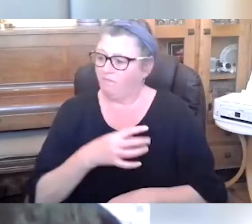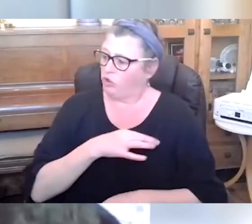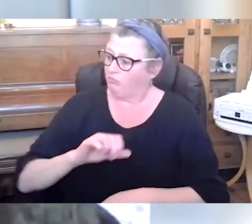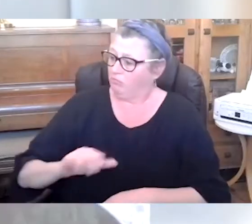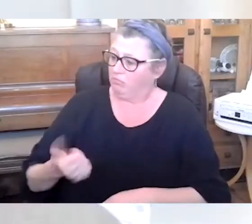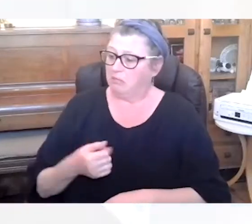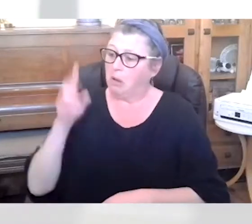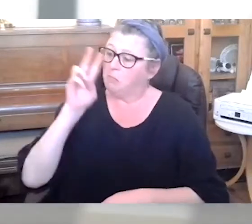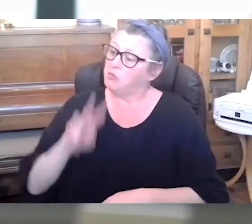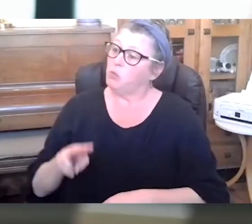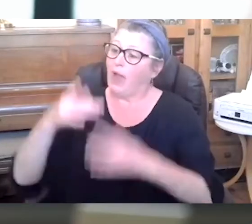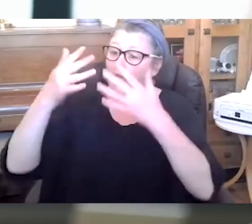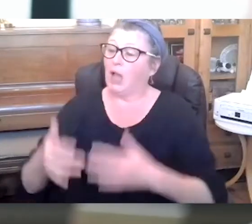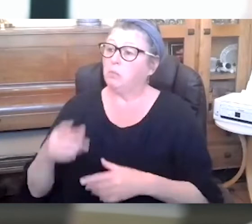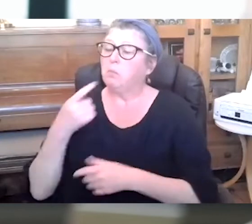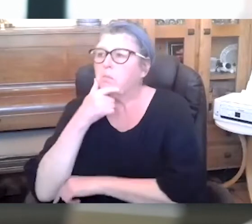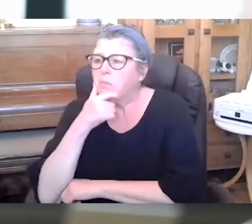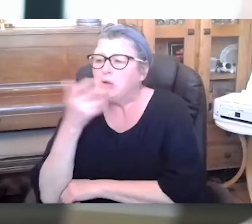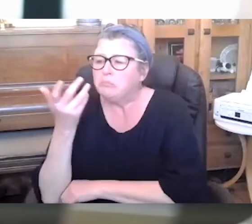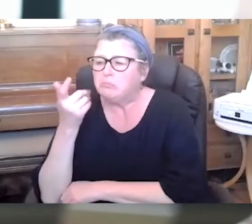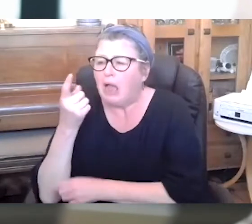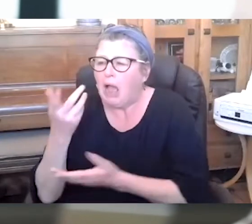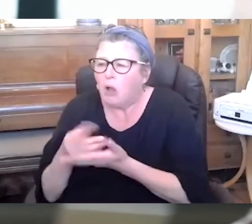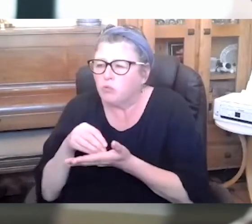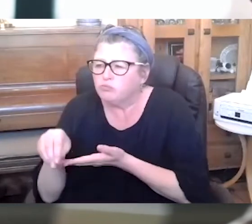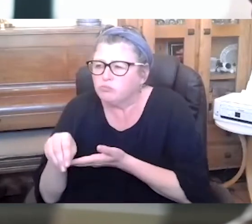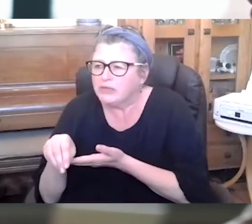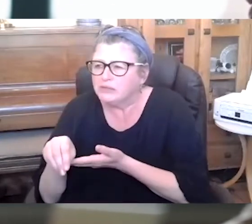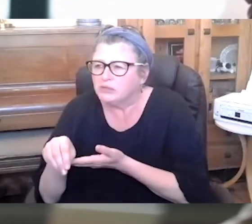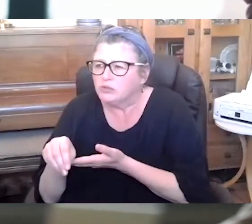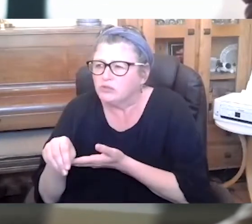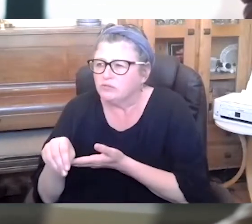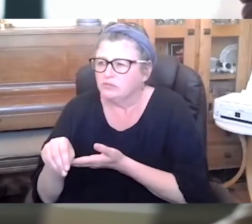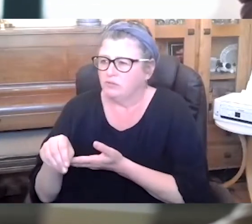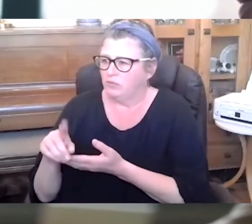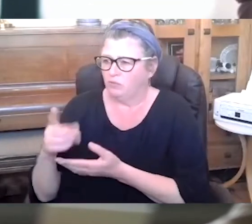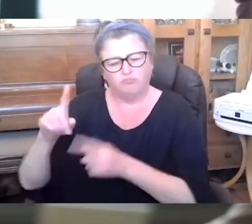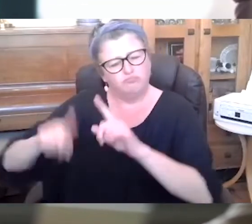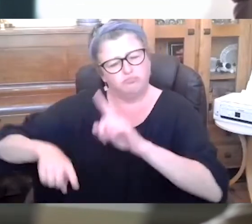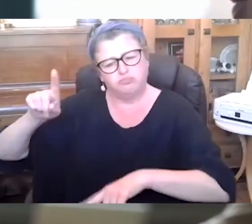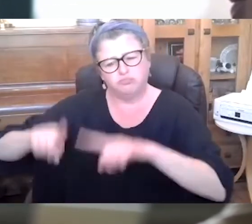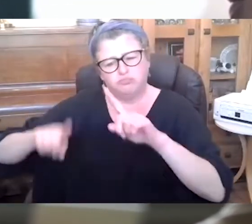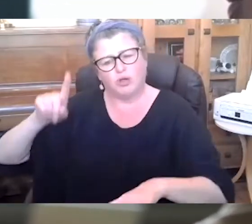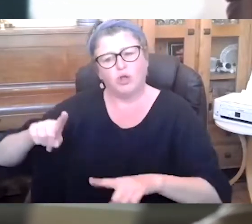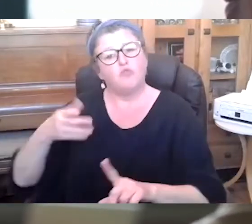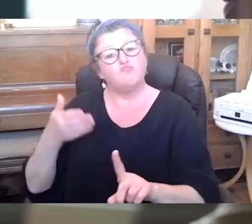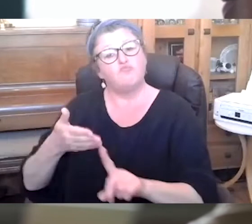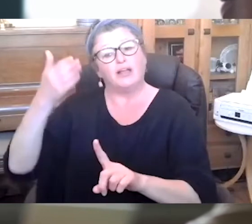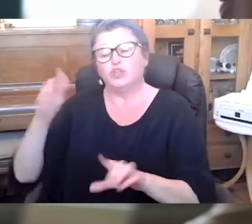to view their account and decide where and when and how to use their Tempo Time Credits with one of our many recognition partners.